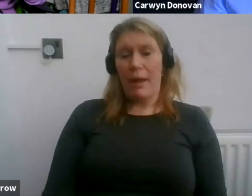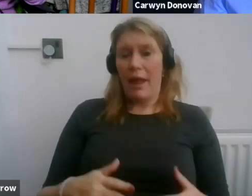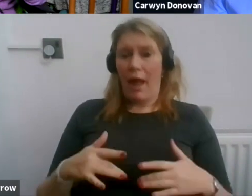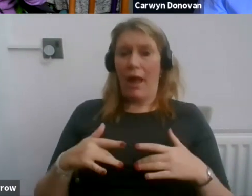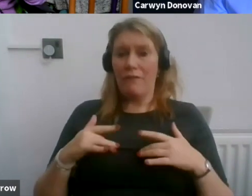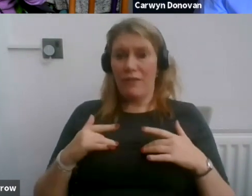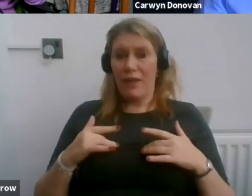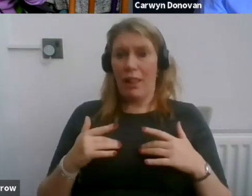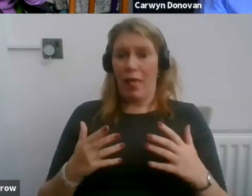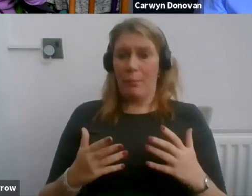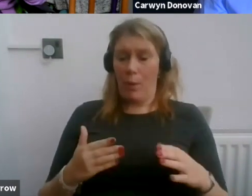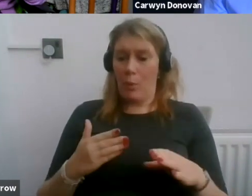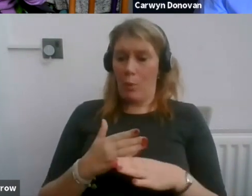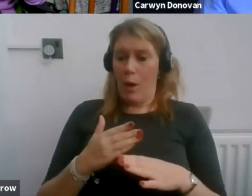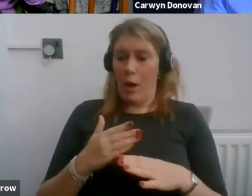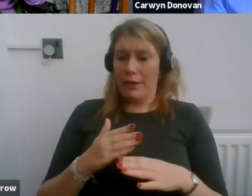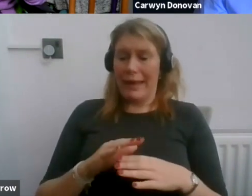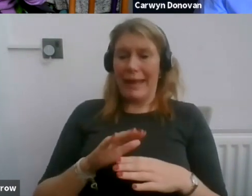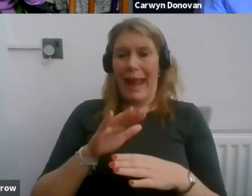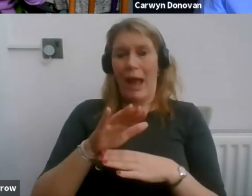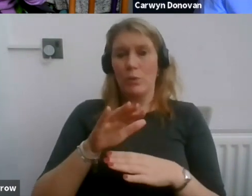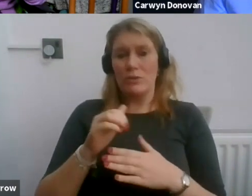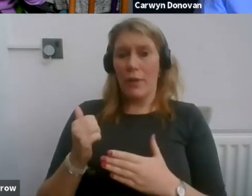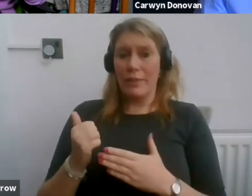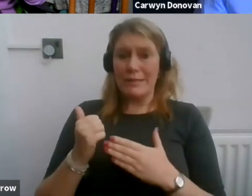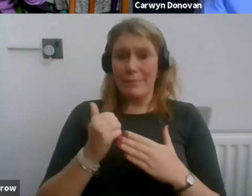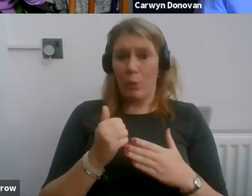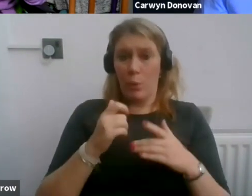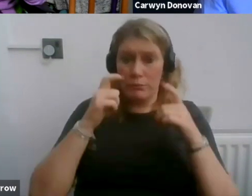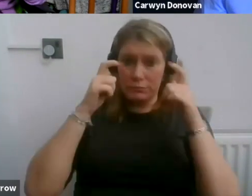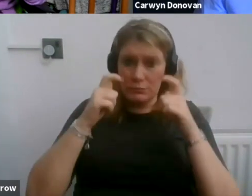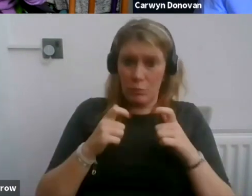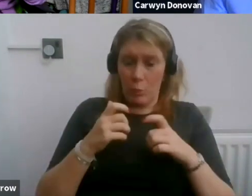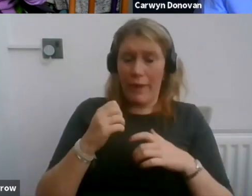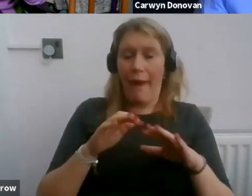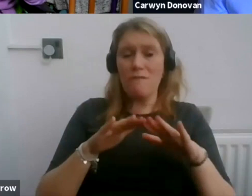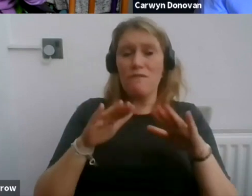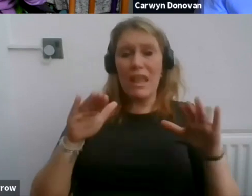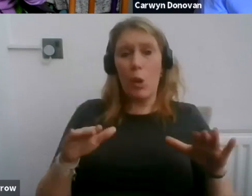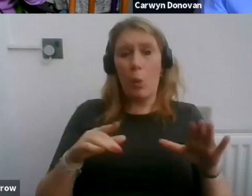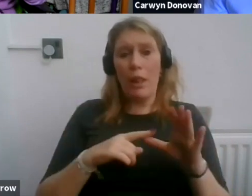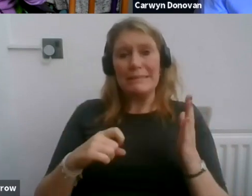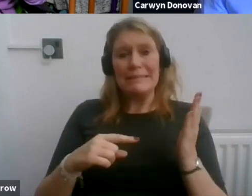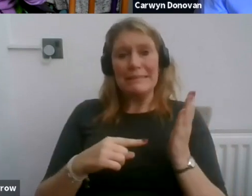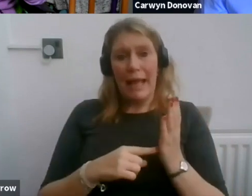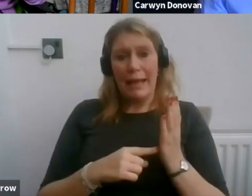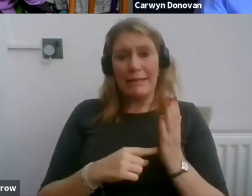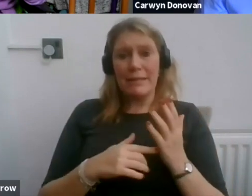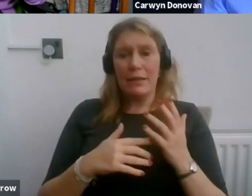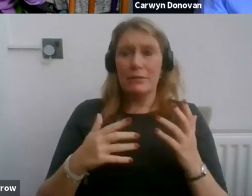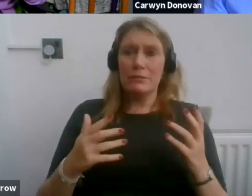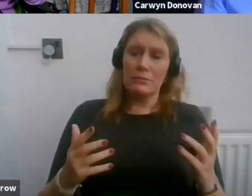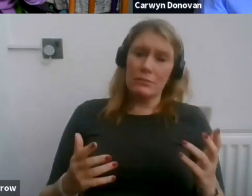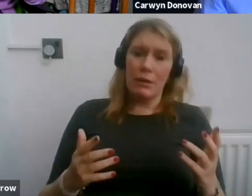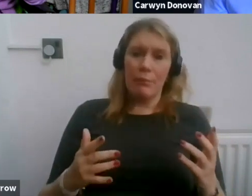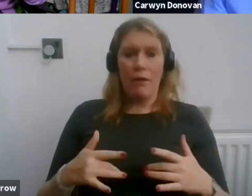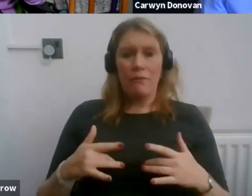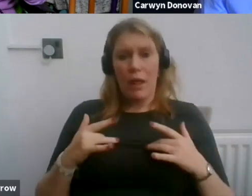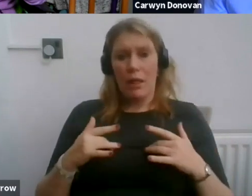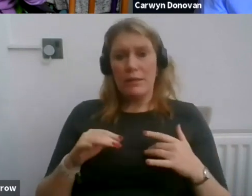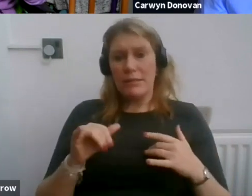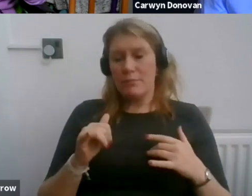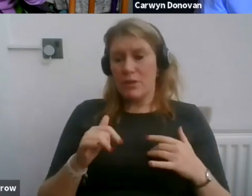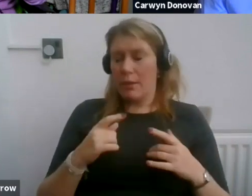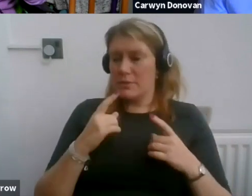of the support of legislation. We have the Equalities Act. Yes, we do. But I do find myself